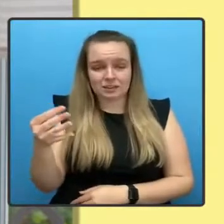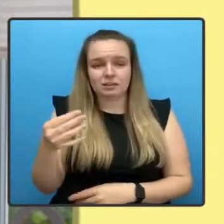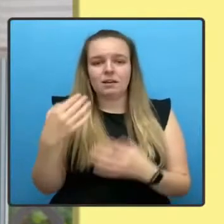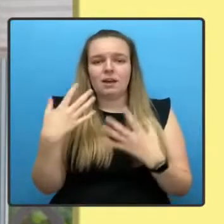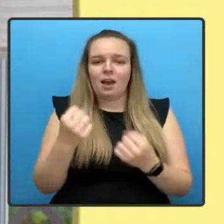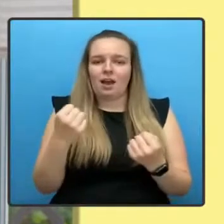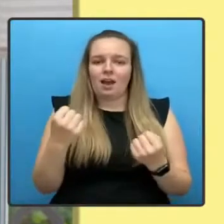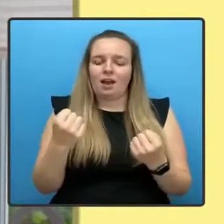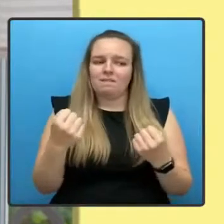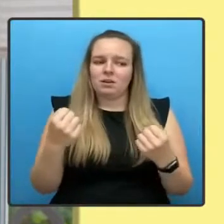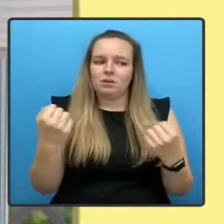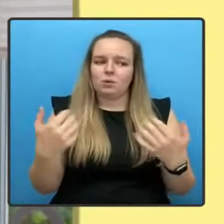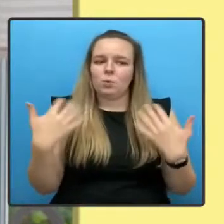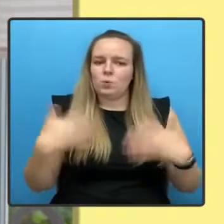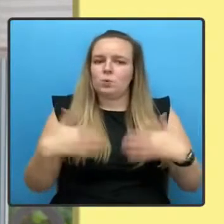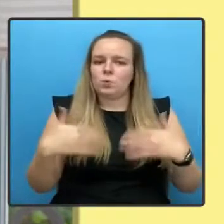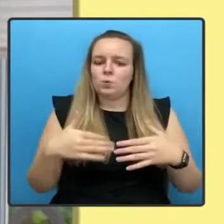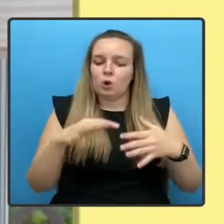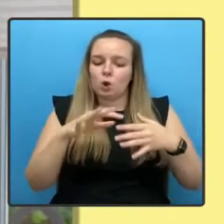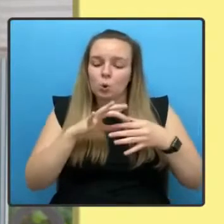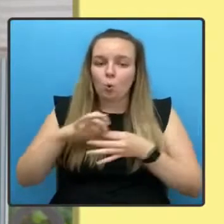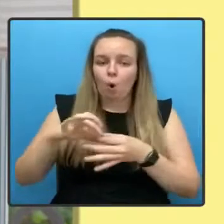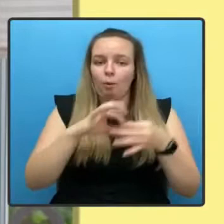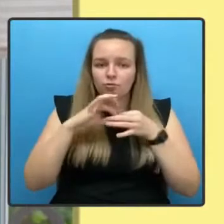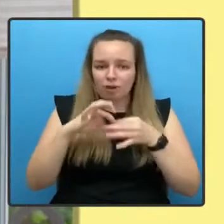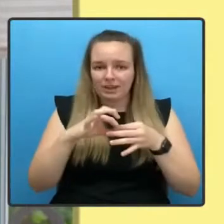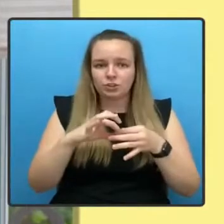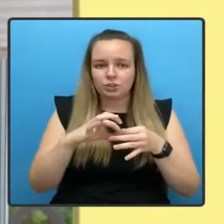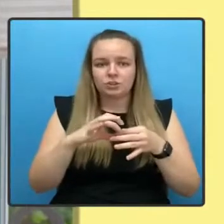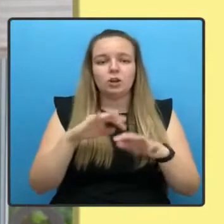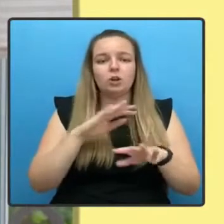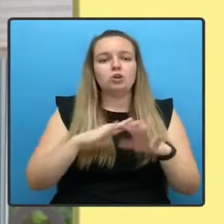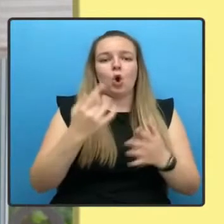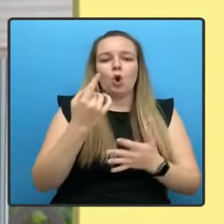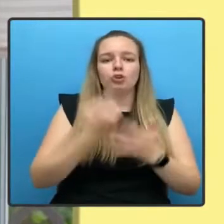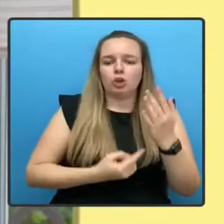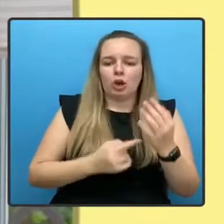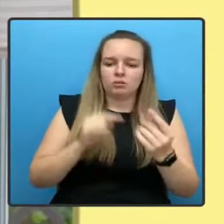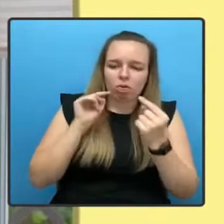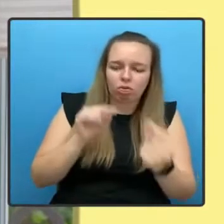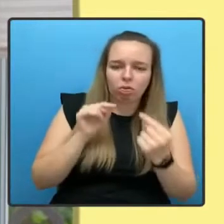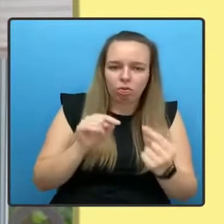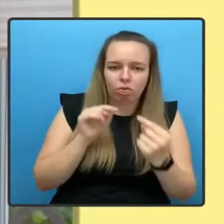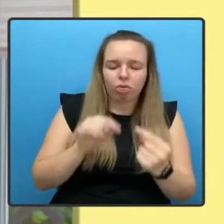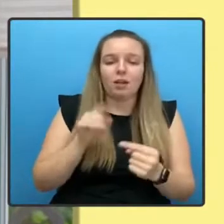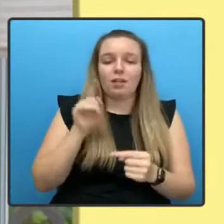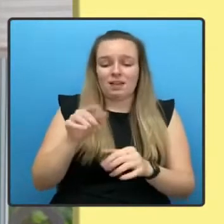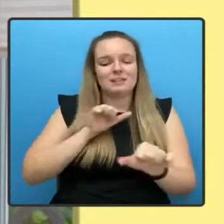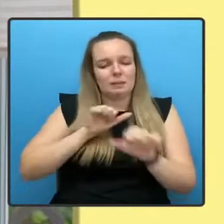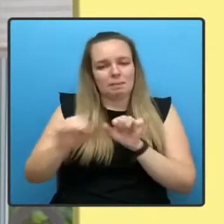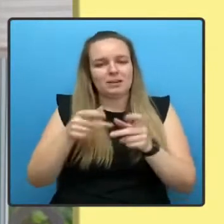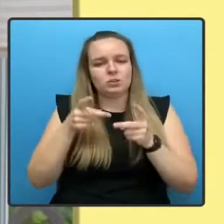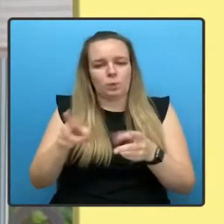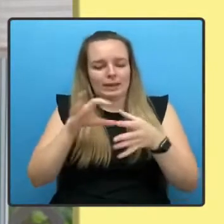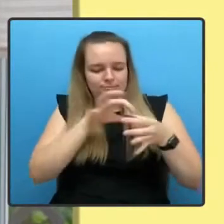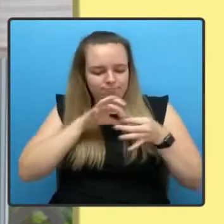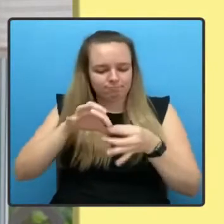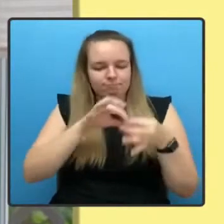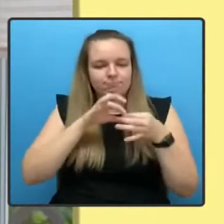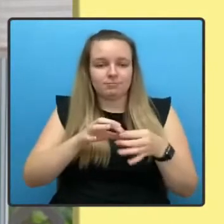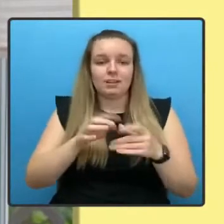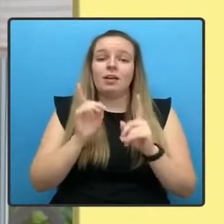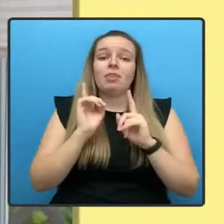cooperation and not just confrontation was the best way forward. That is the spirit in which we